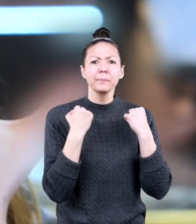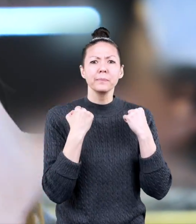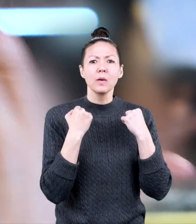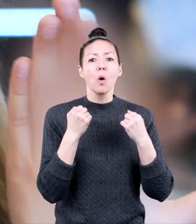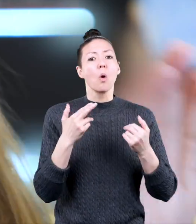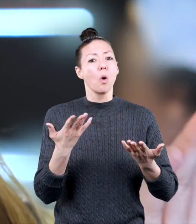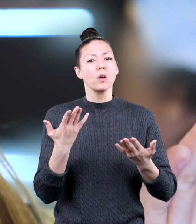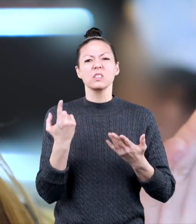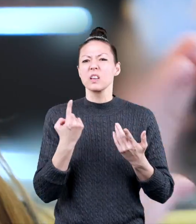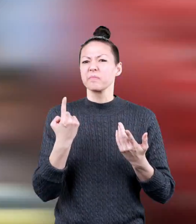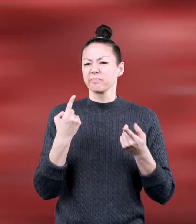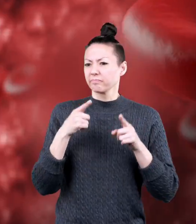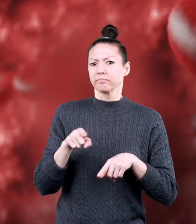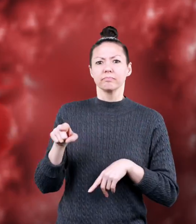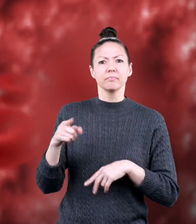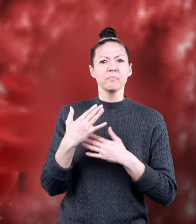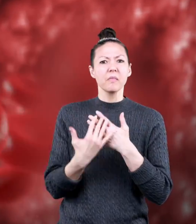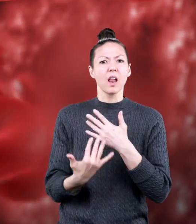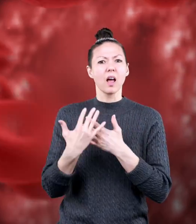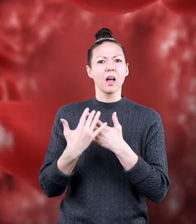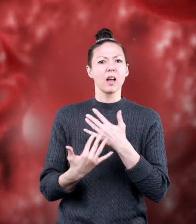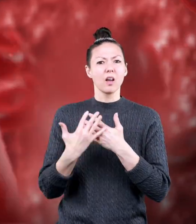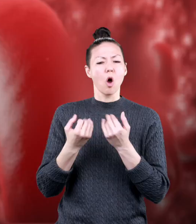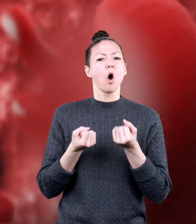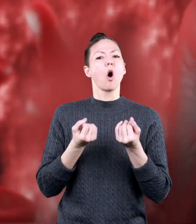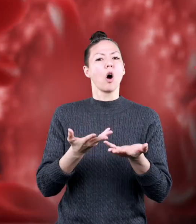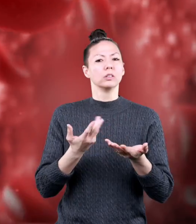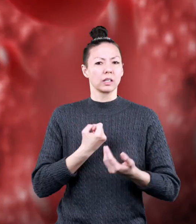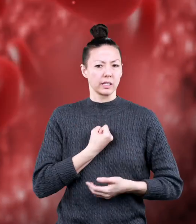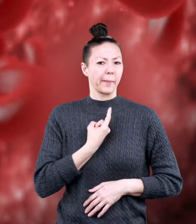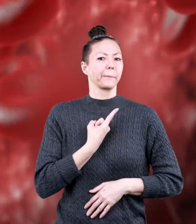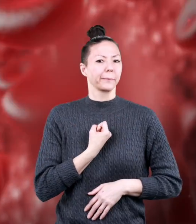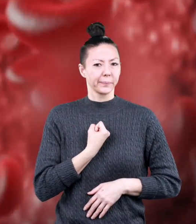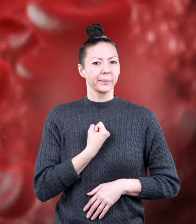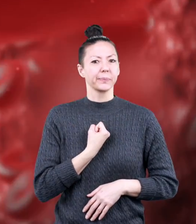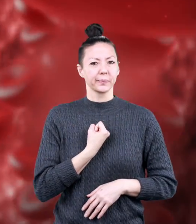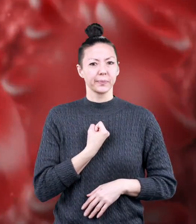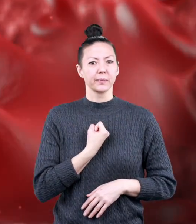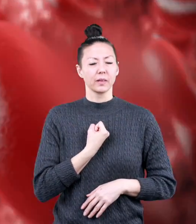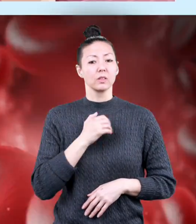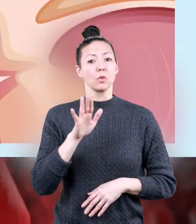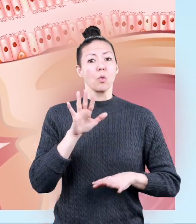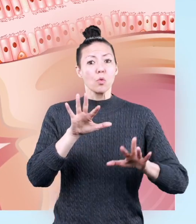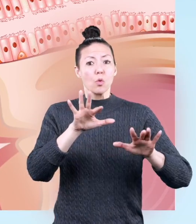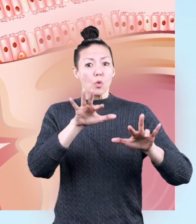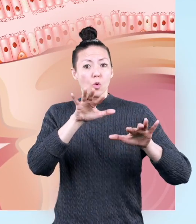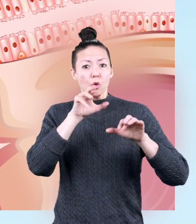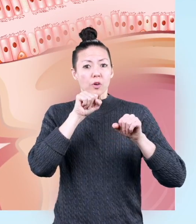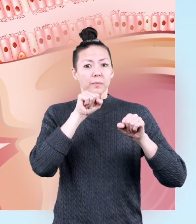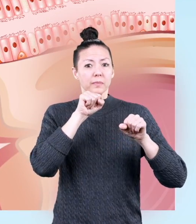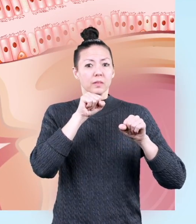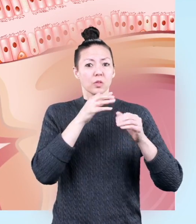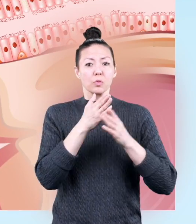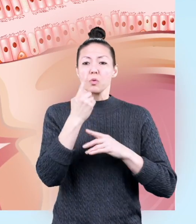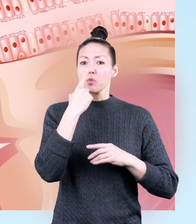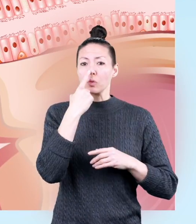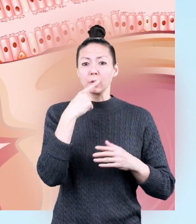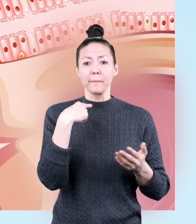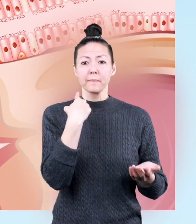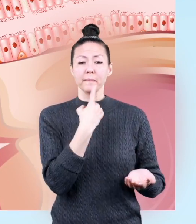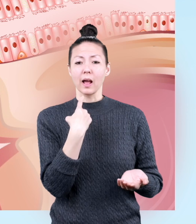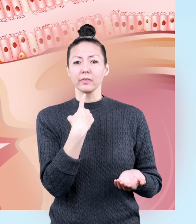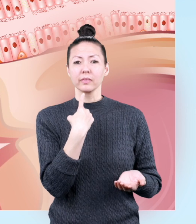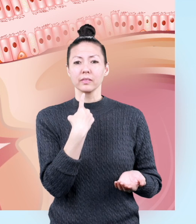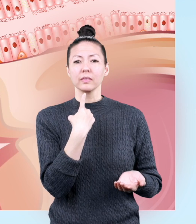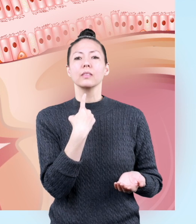too fast, or there could be something in the blood which caused the hiccups. You inhale air through your